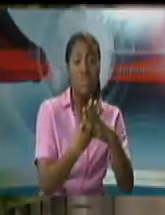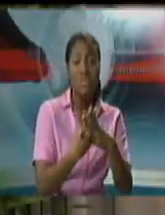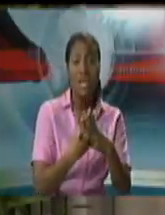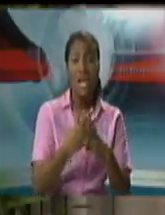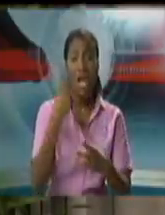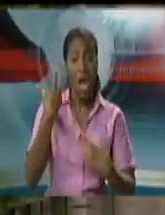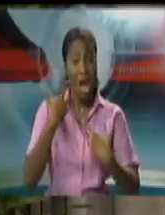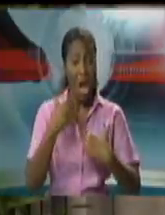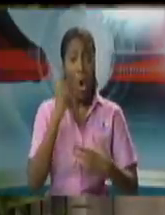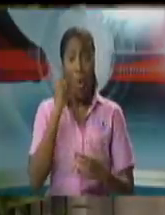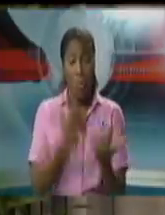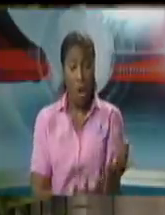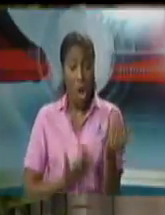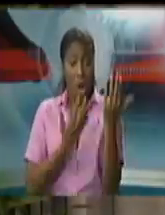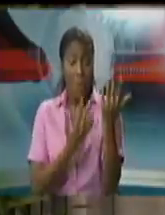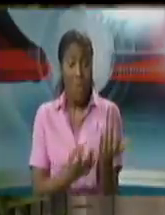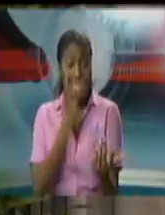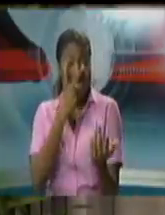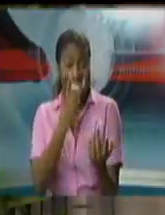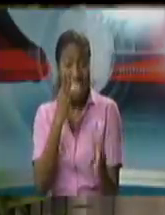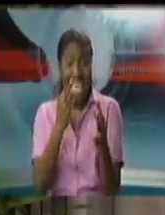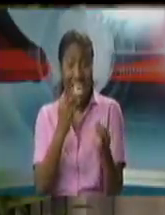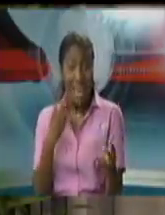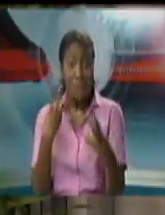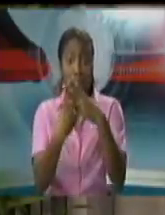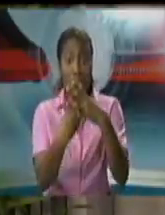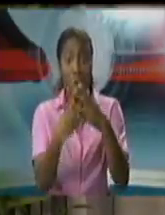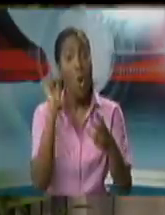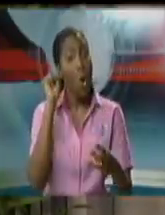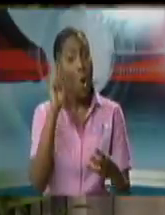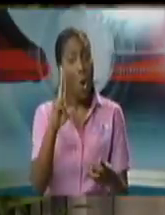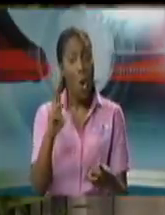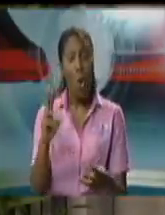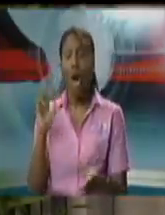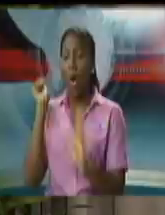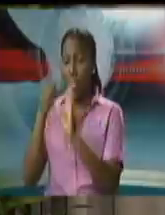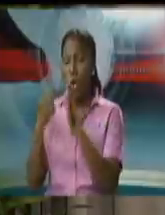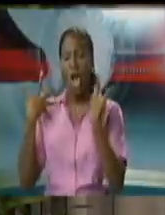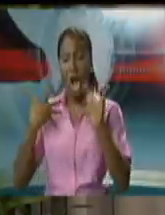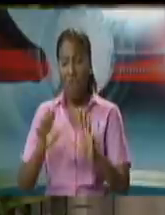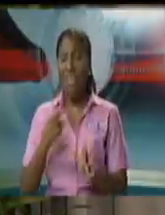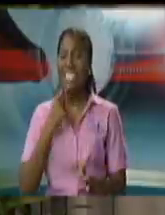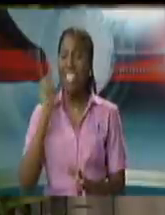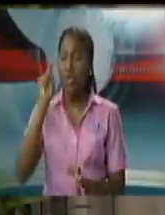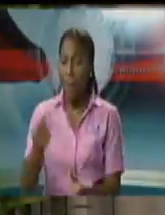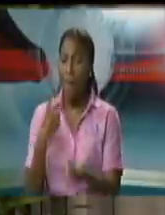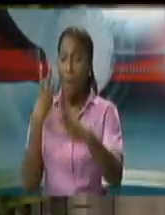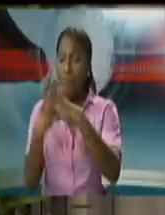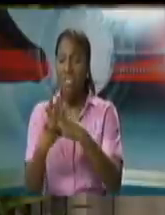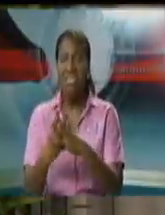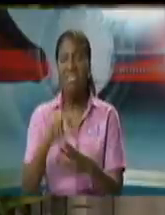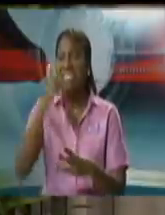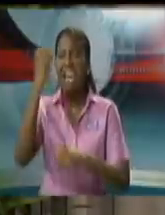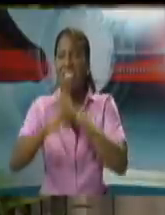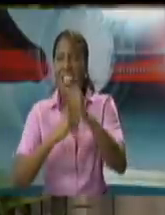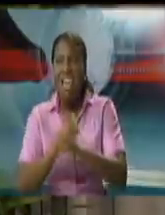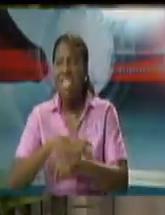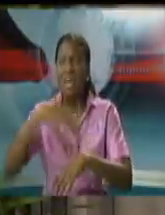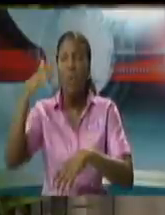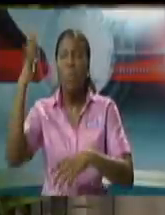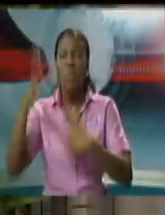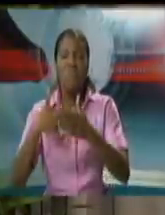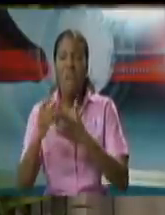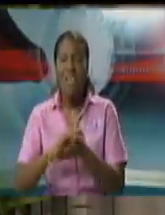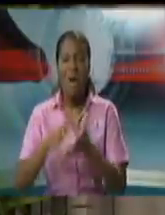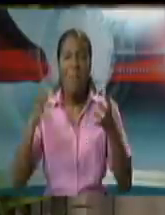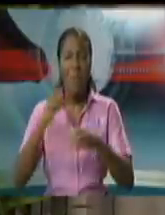are on remand. Very importantly, remand means that you're not yet under a trial, you don't have a conviction yet, and you're